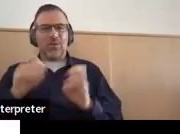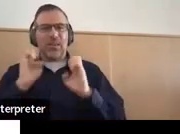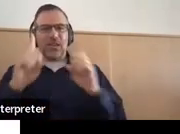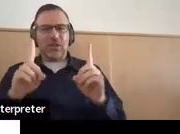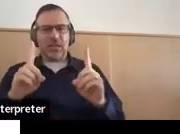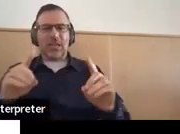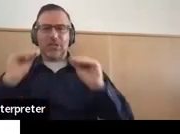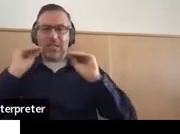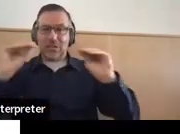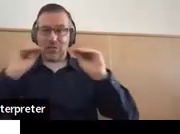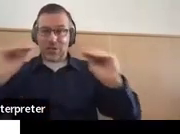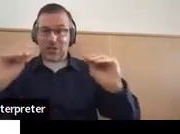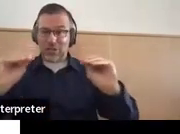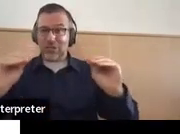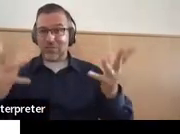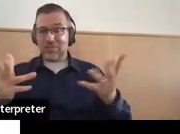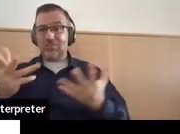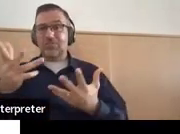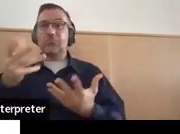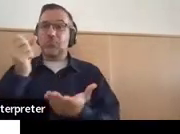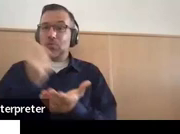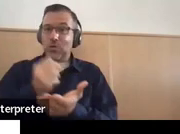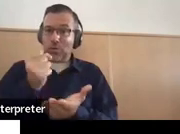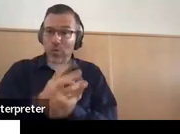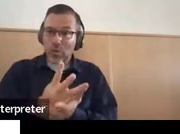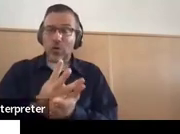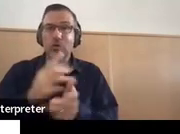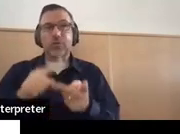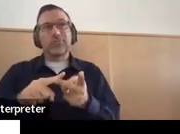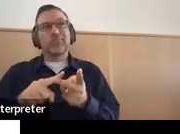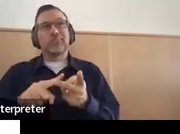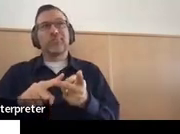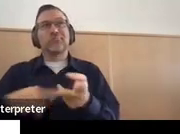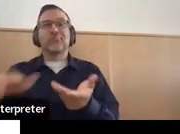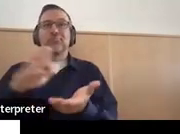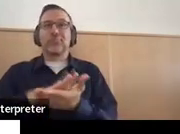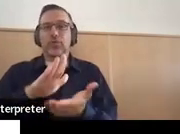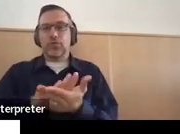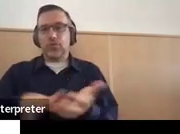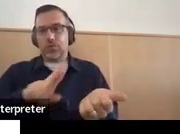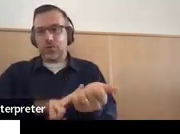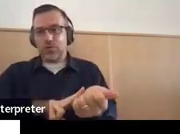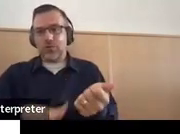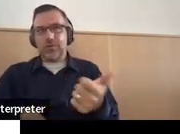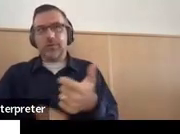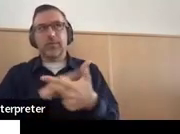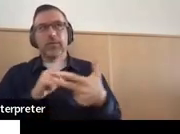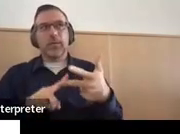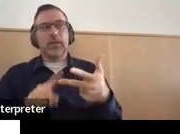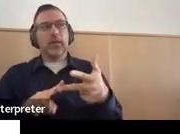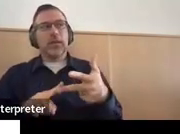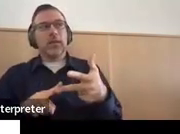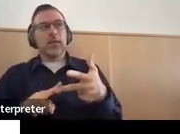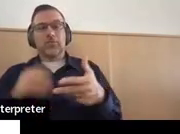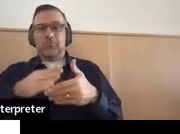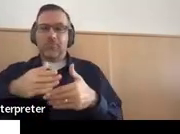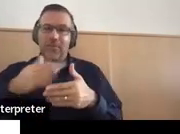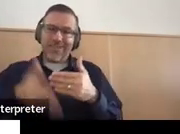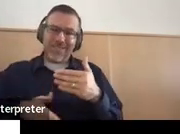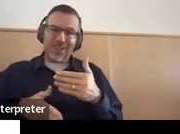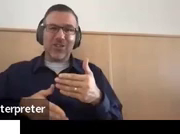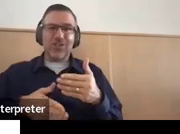example, social work, school nurses, the fact that they've completed needed courses,